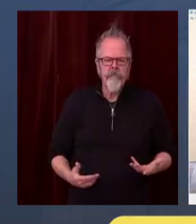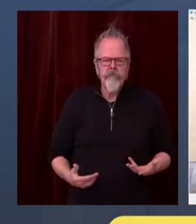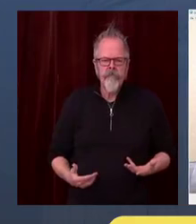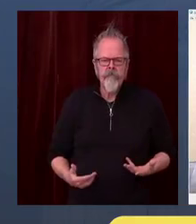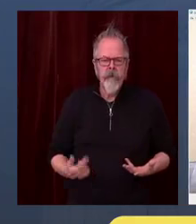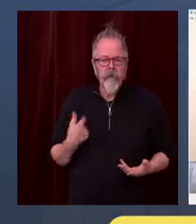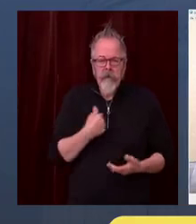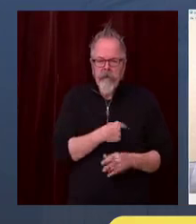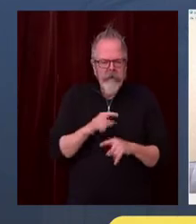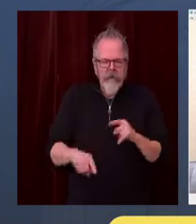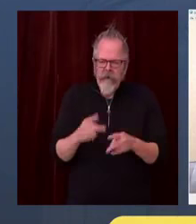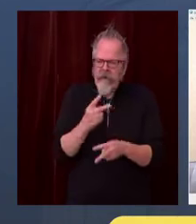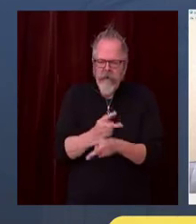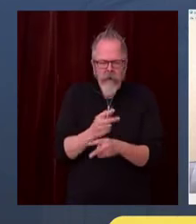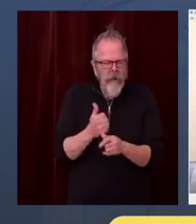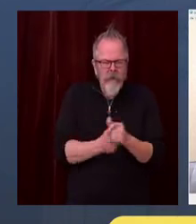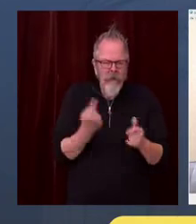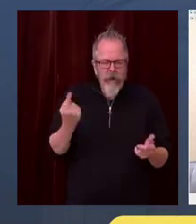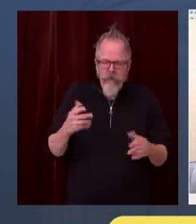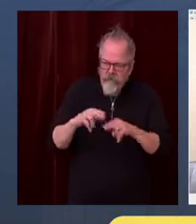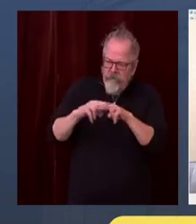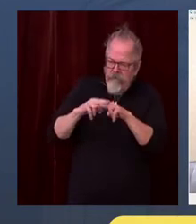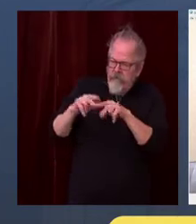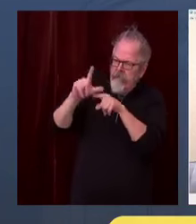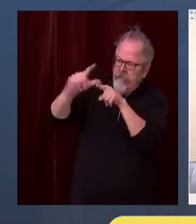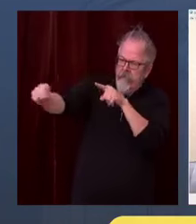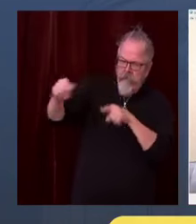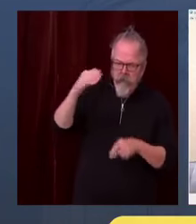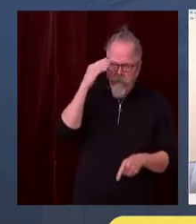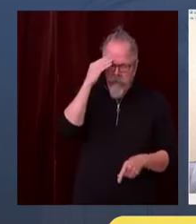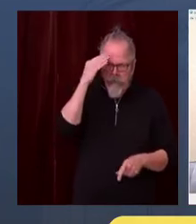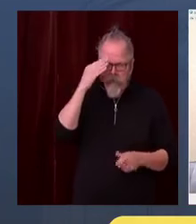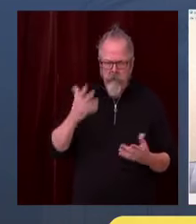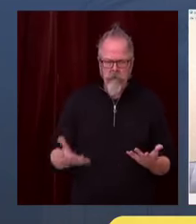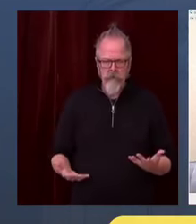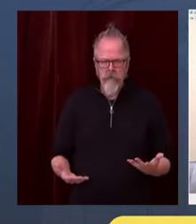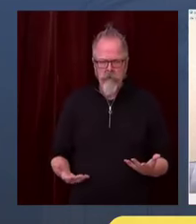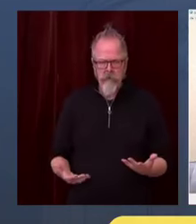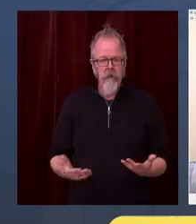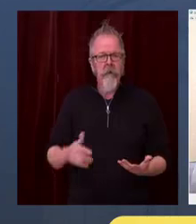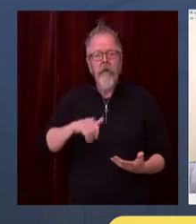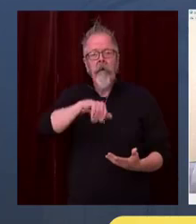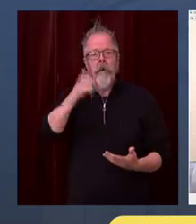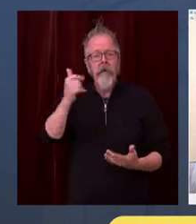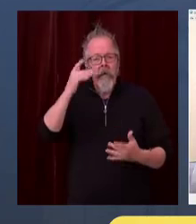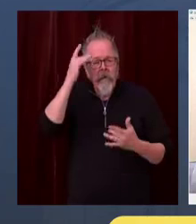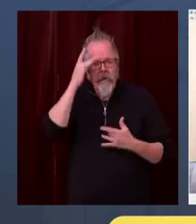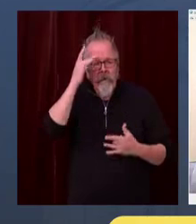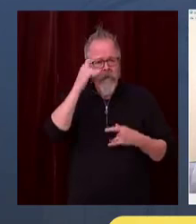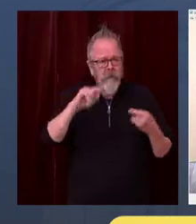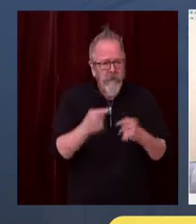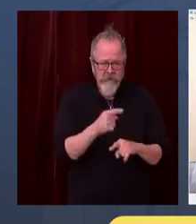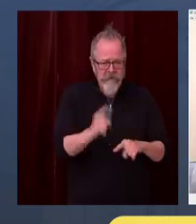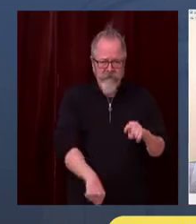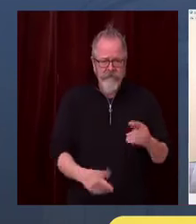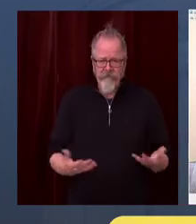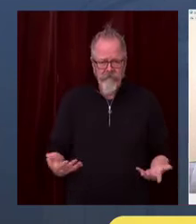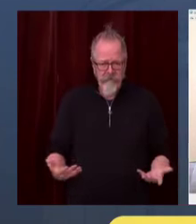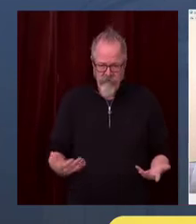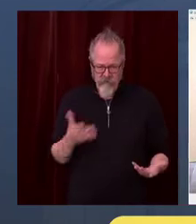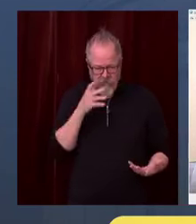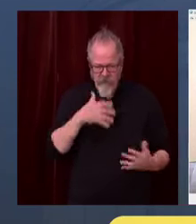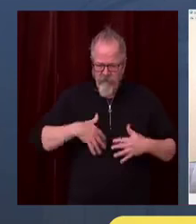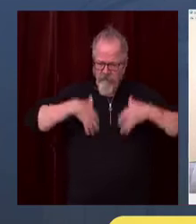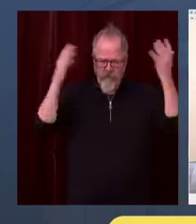It's critically important that we take action now to prevent this from happening. As mentioned before, we have really a heroic staff across the state with health care